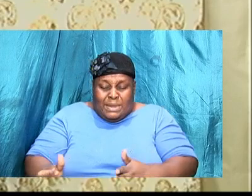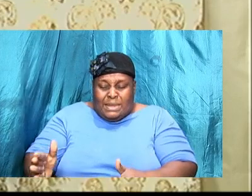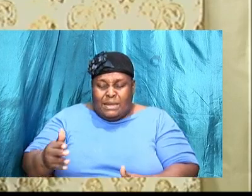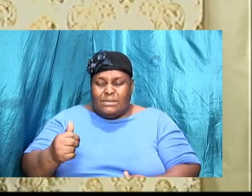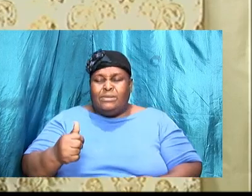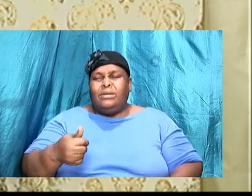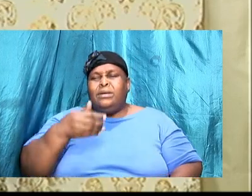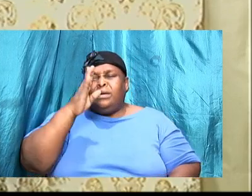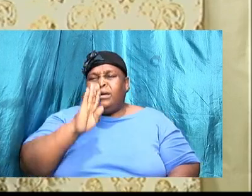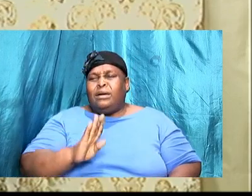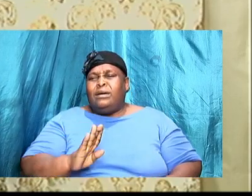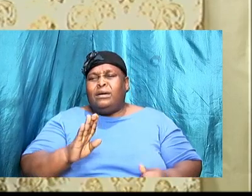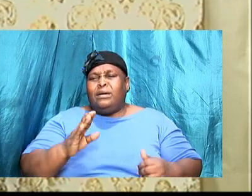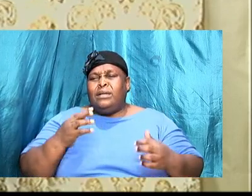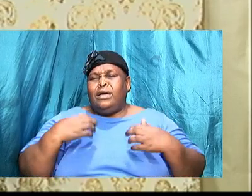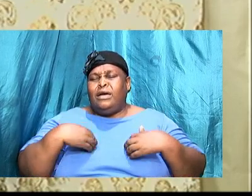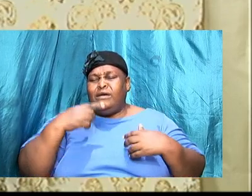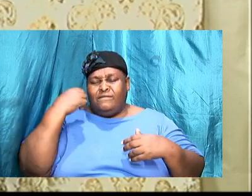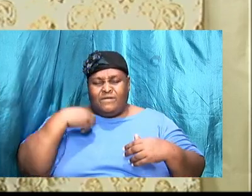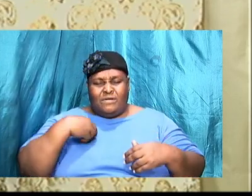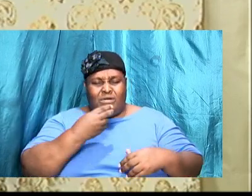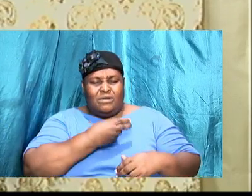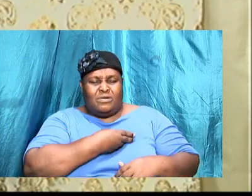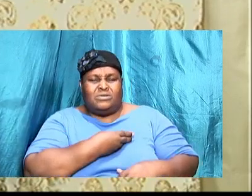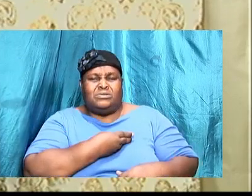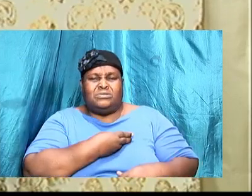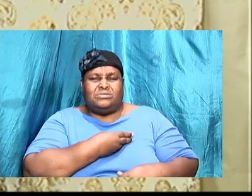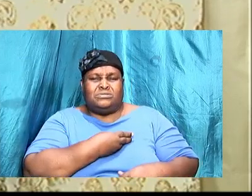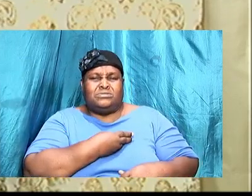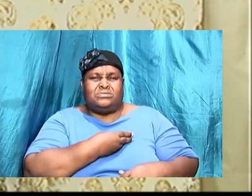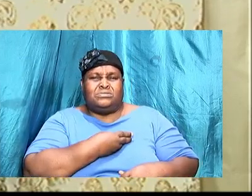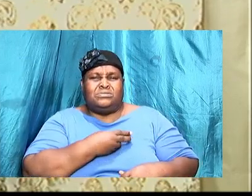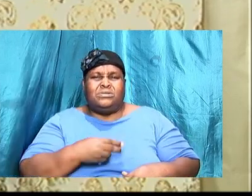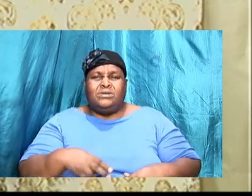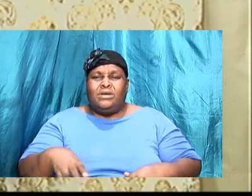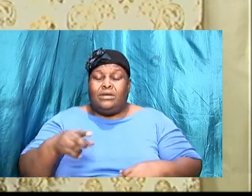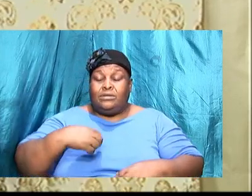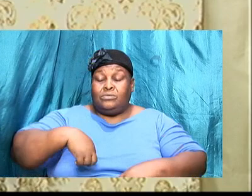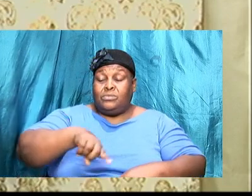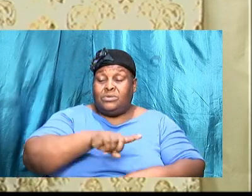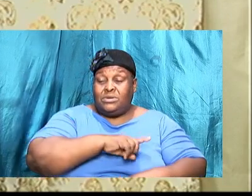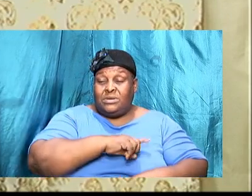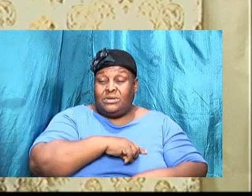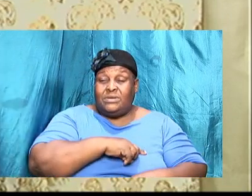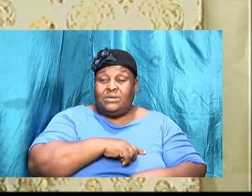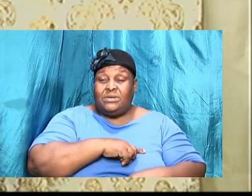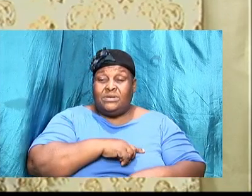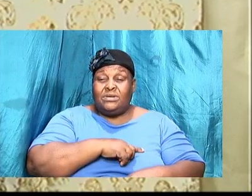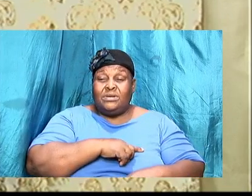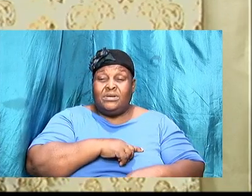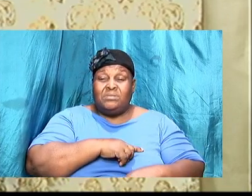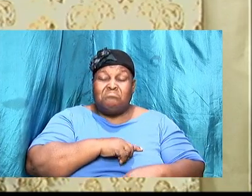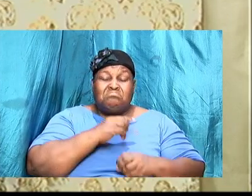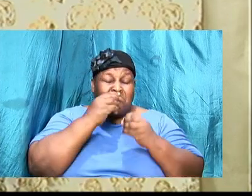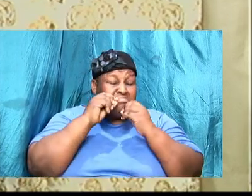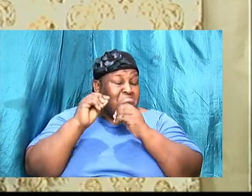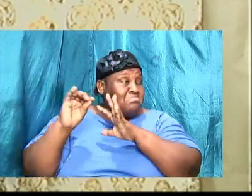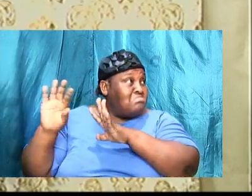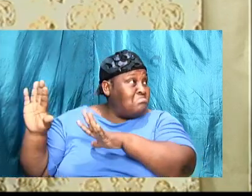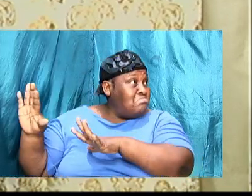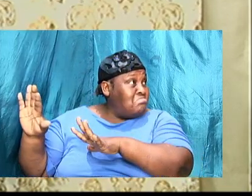has for us, or a section or a part of the plan that God has for us, and we disregard this plan,